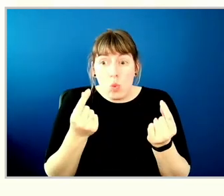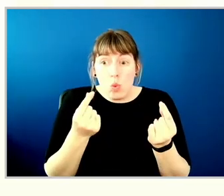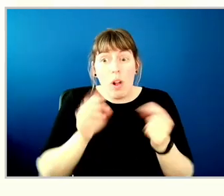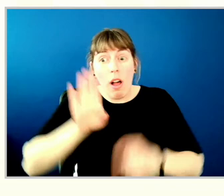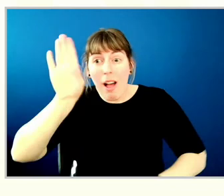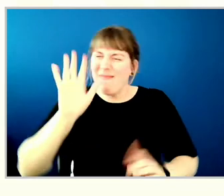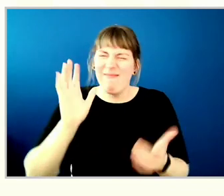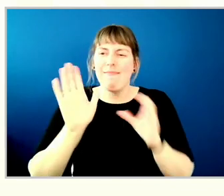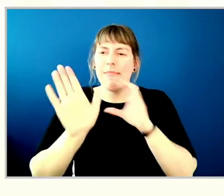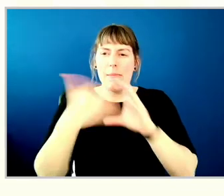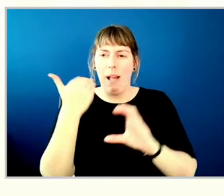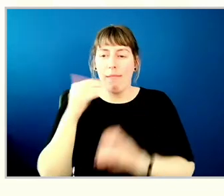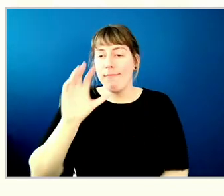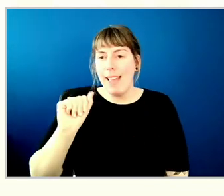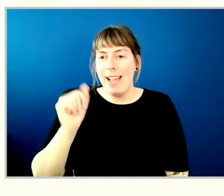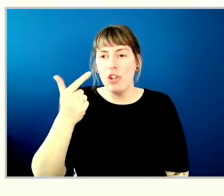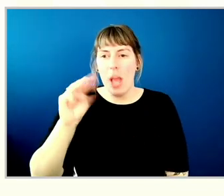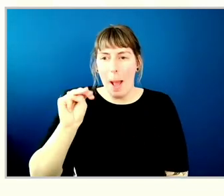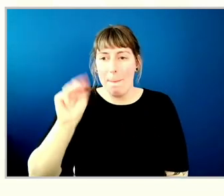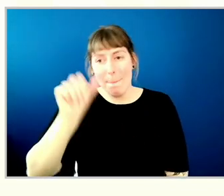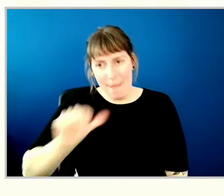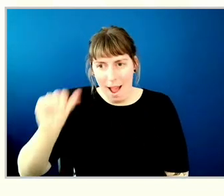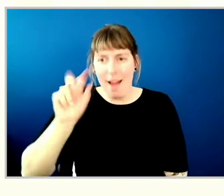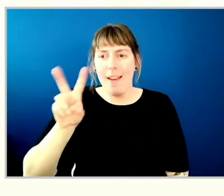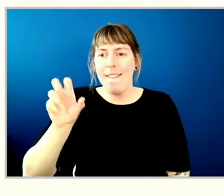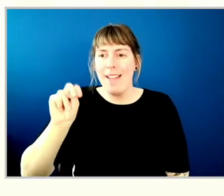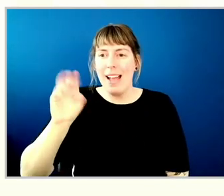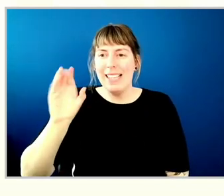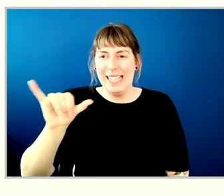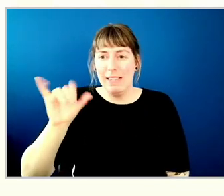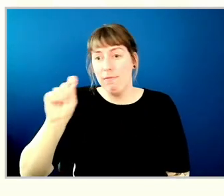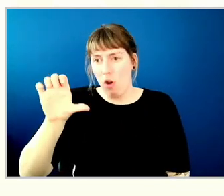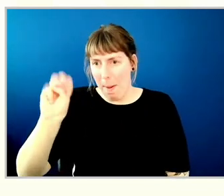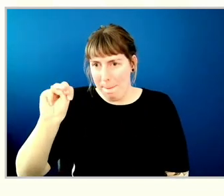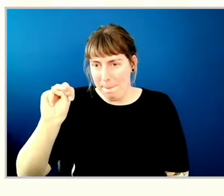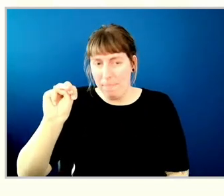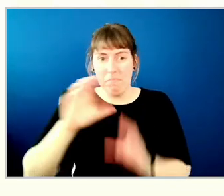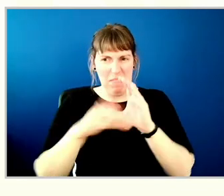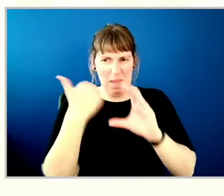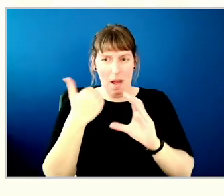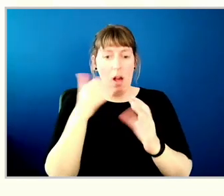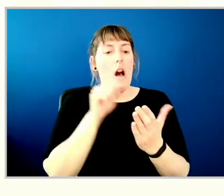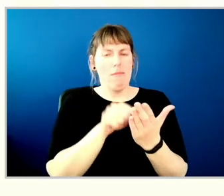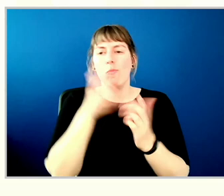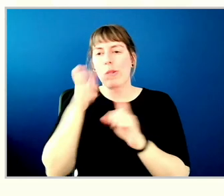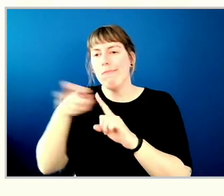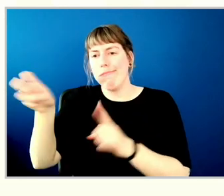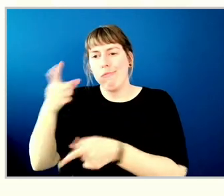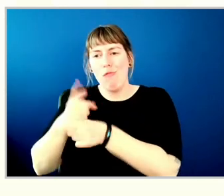AGM at Vancity.com and we'll make sure your question gets to the right department.